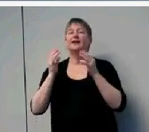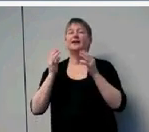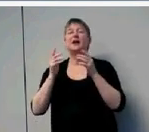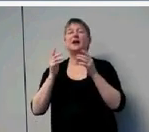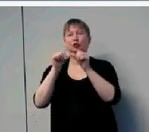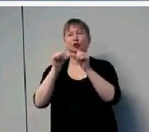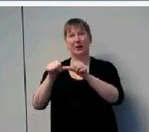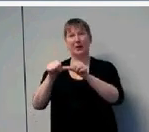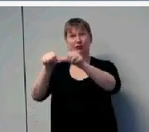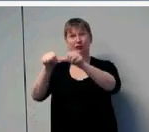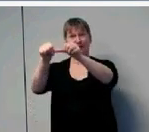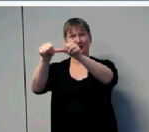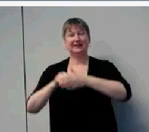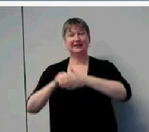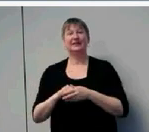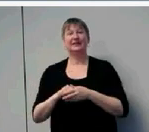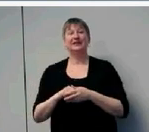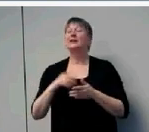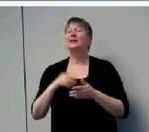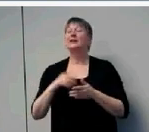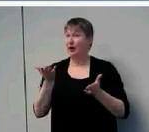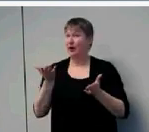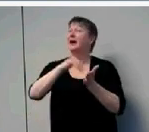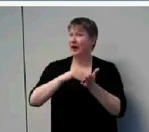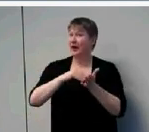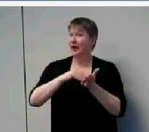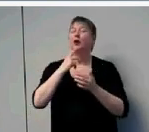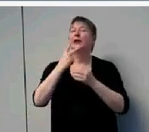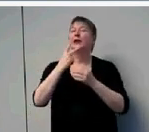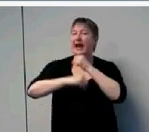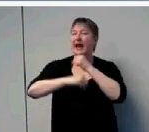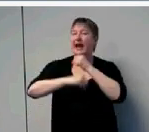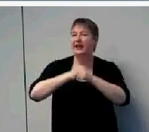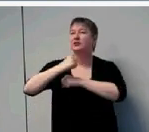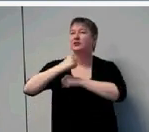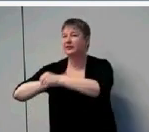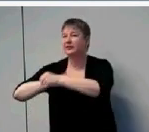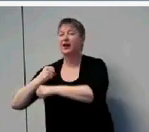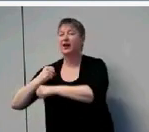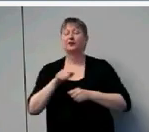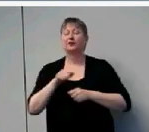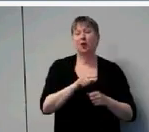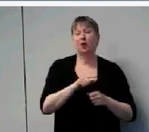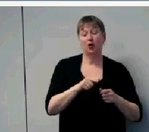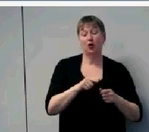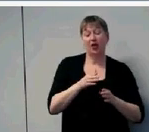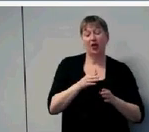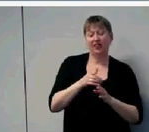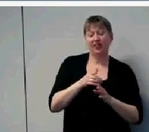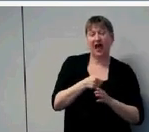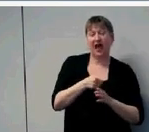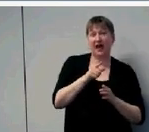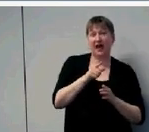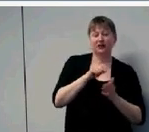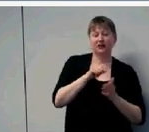we have plotted those longitudinal growth curves again. But these are little ones who were fit below six months of age